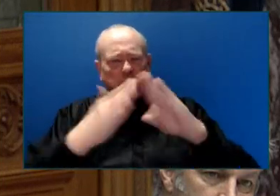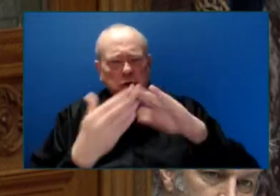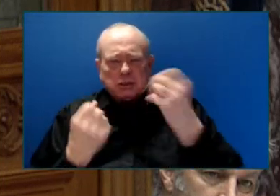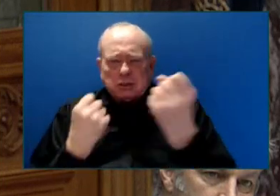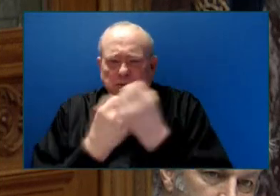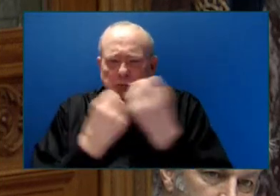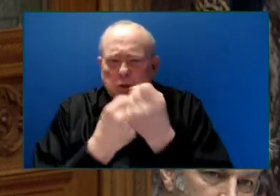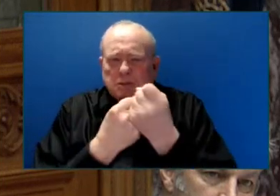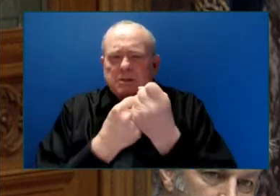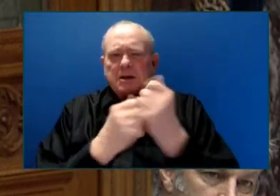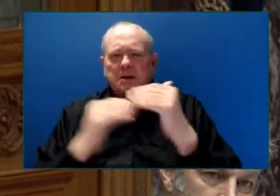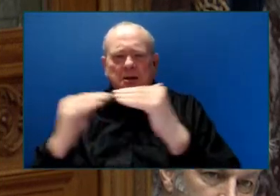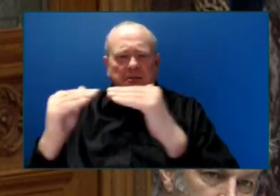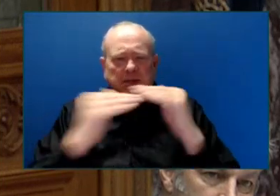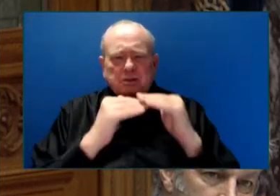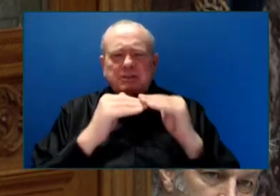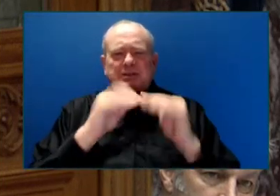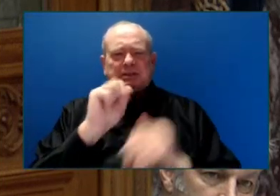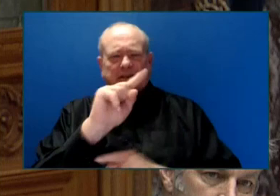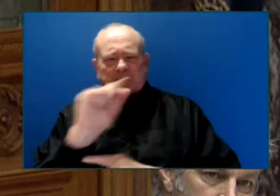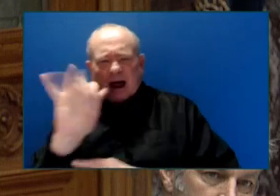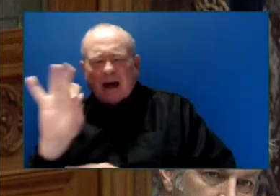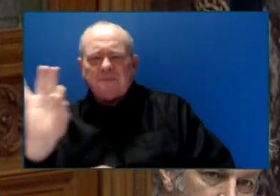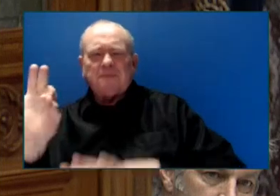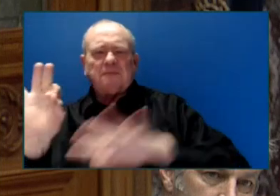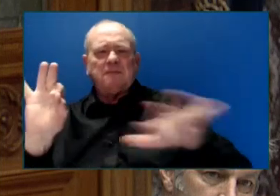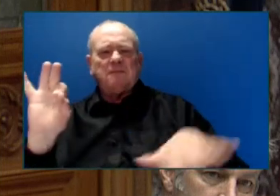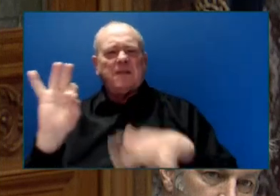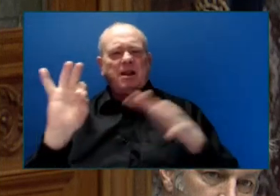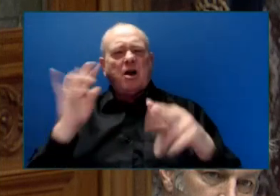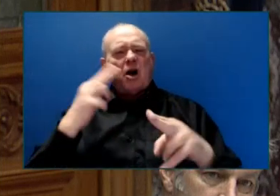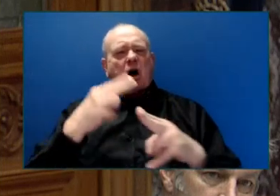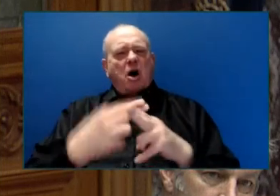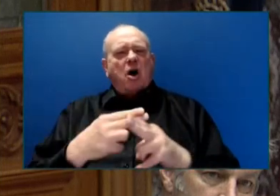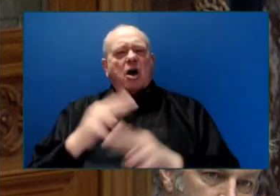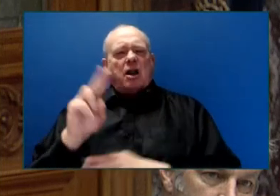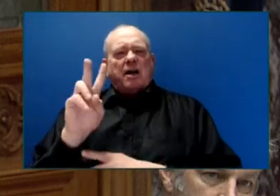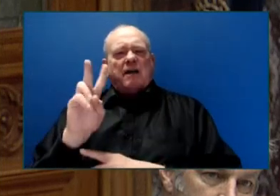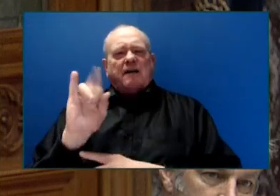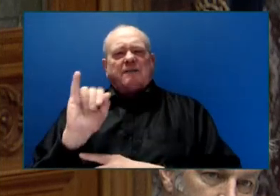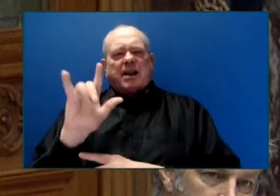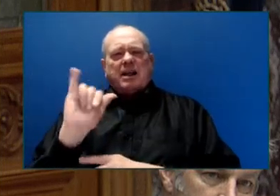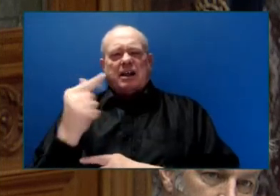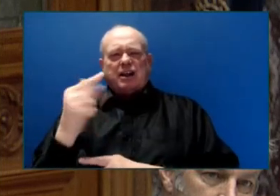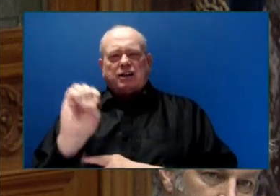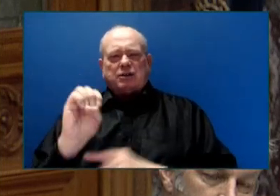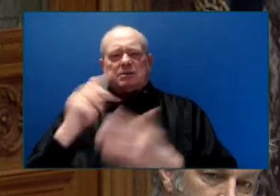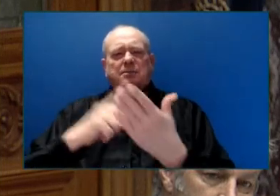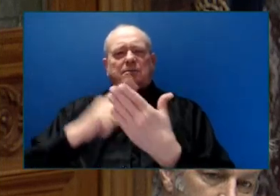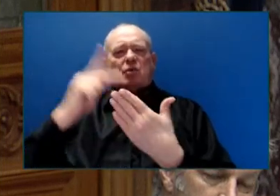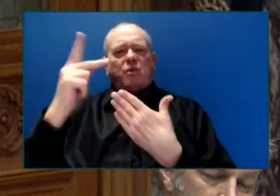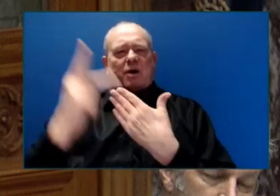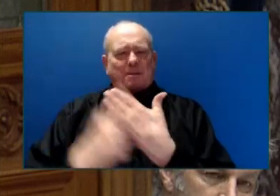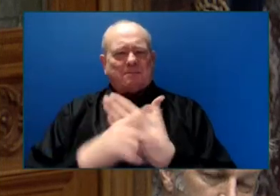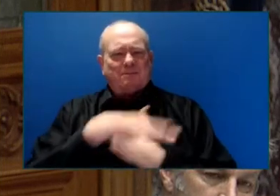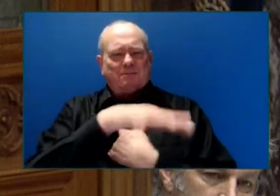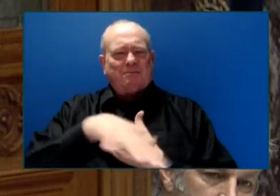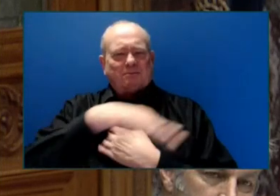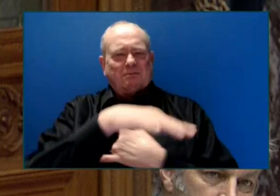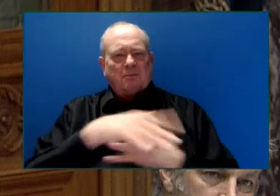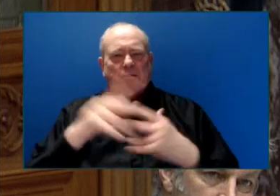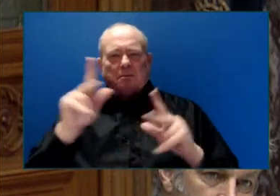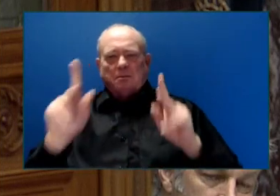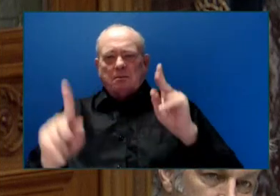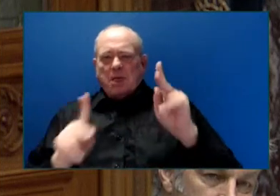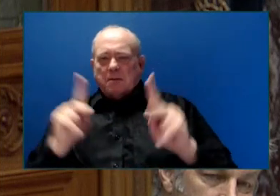Where this government has failed to address homelessness, communities have found their own solutions. They've brought ideas to the table and are asking this